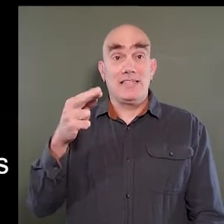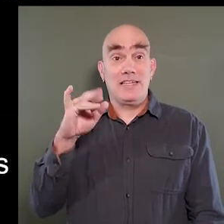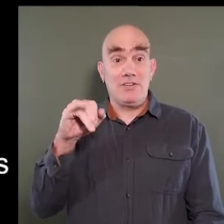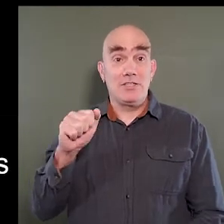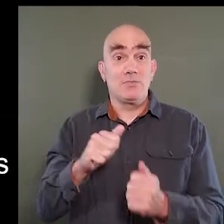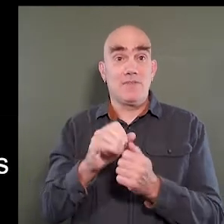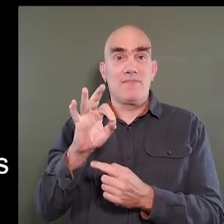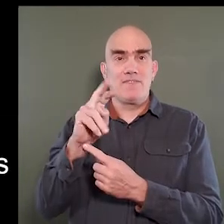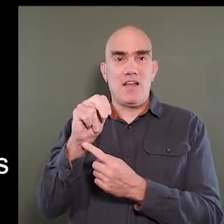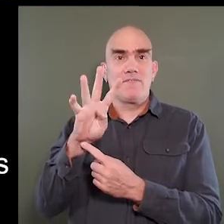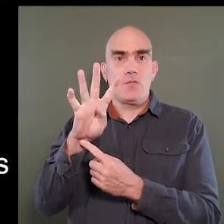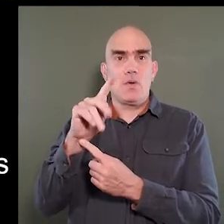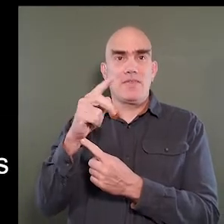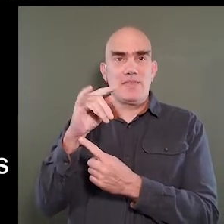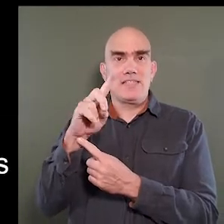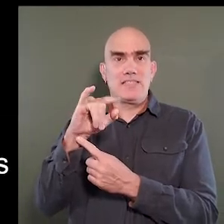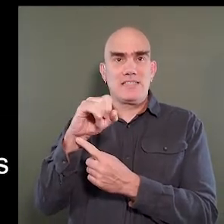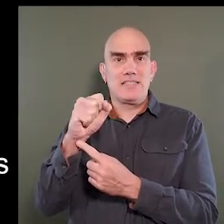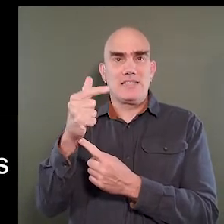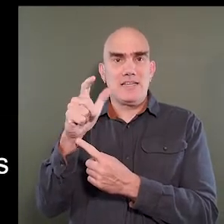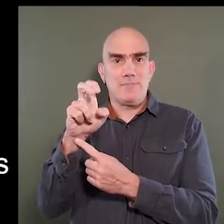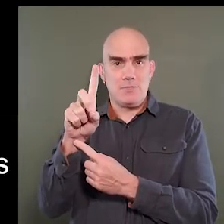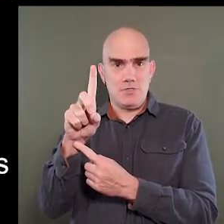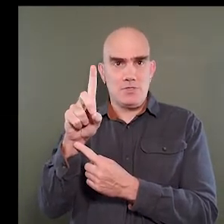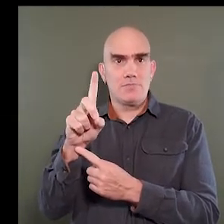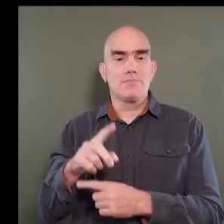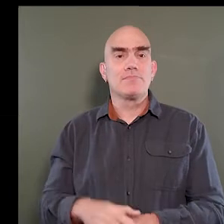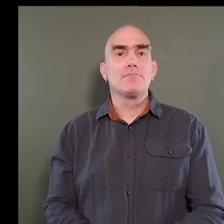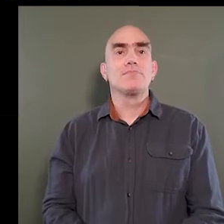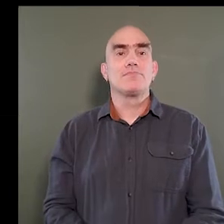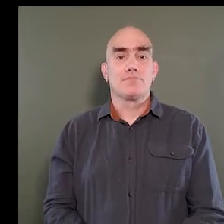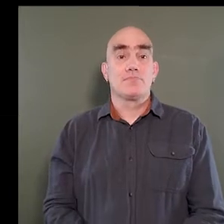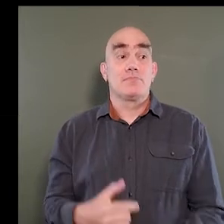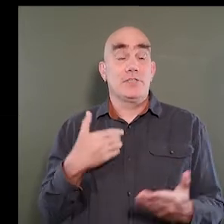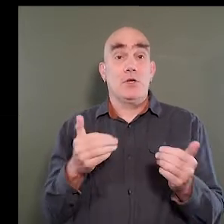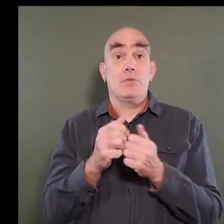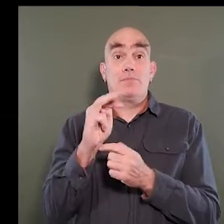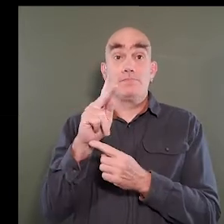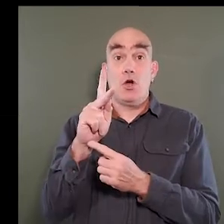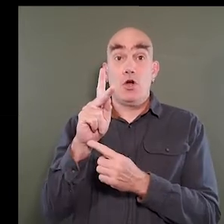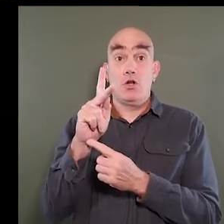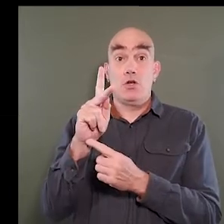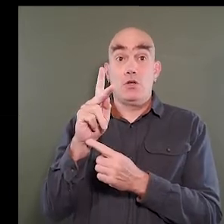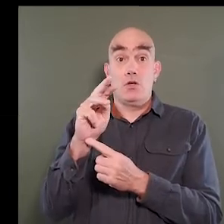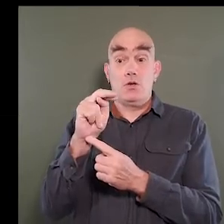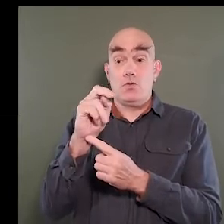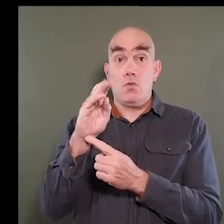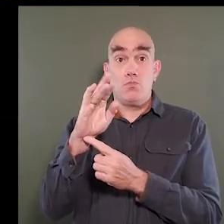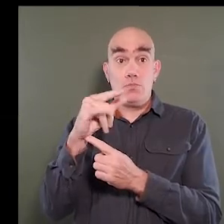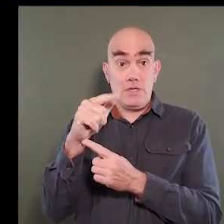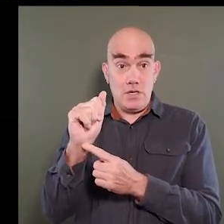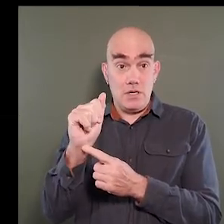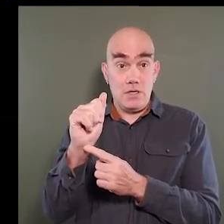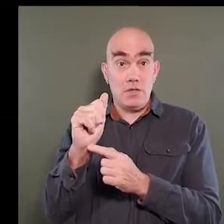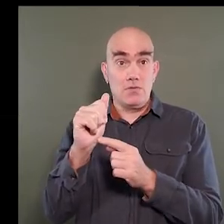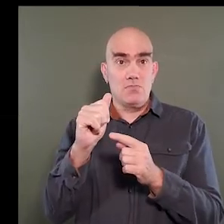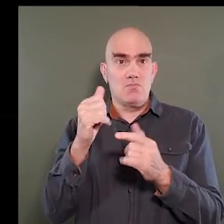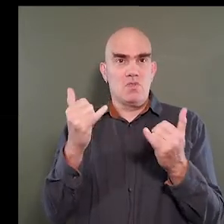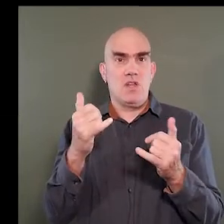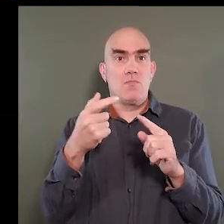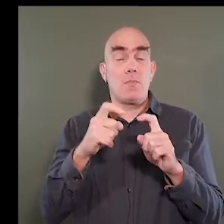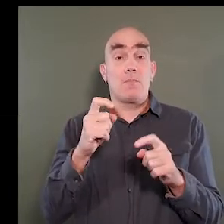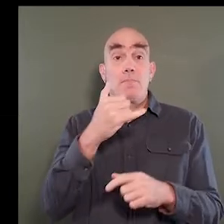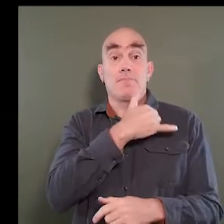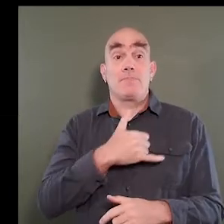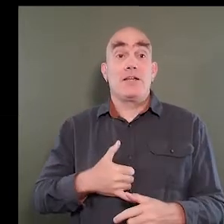This is Vanessa Harris with Fun for the Disabled. I'm here with Mark Nobrega today of the